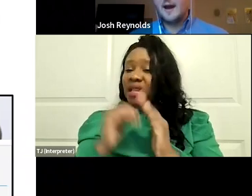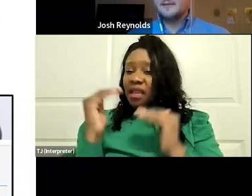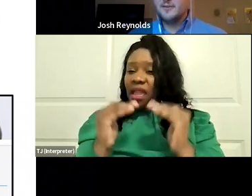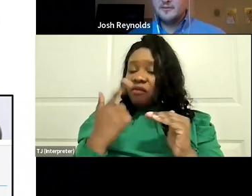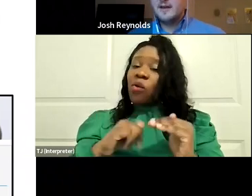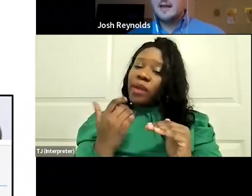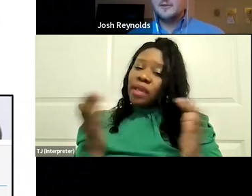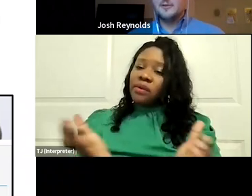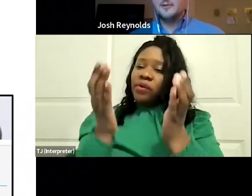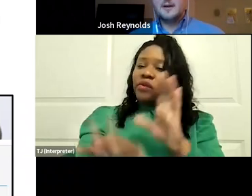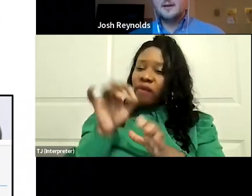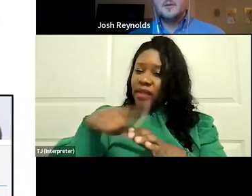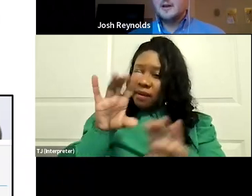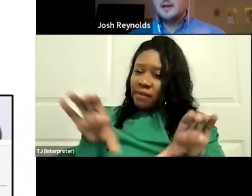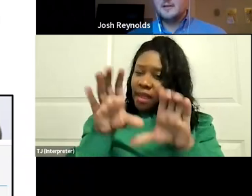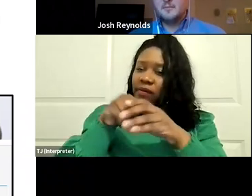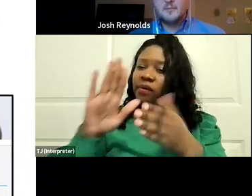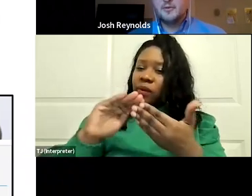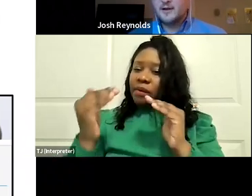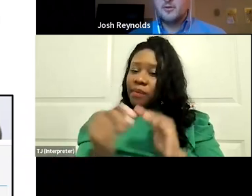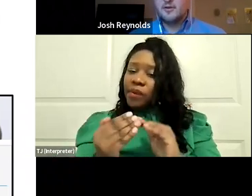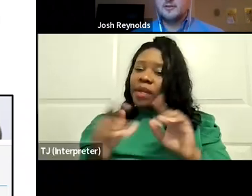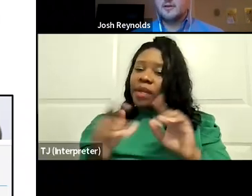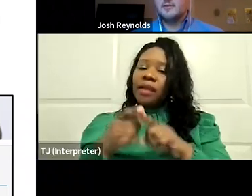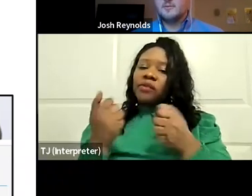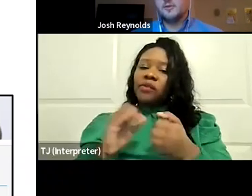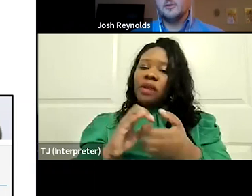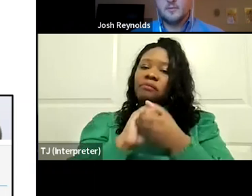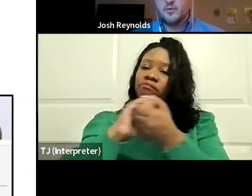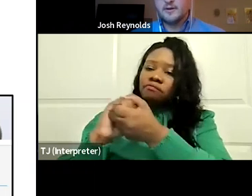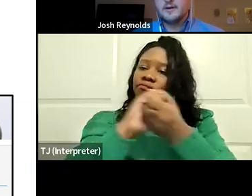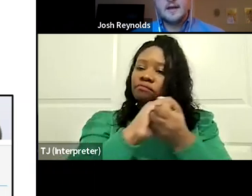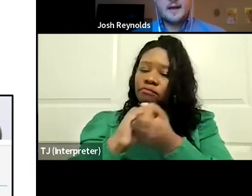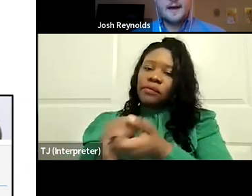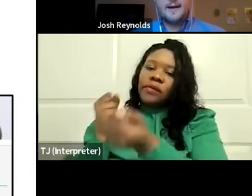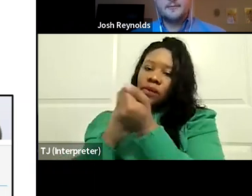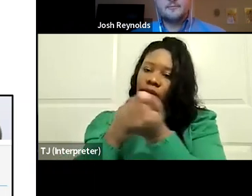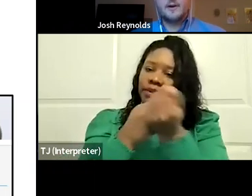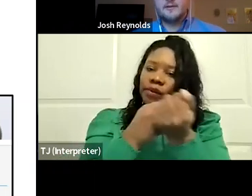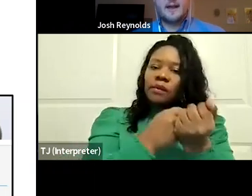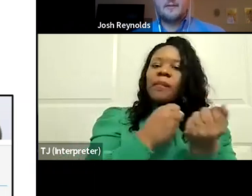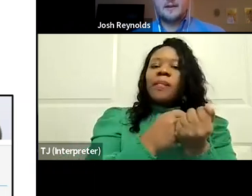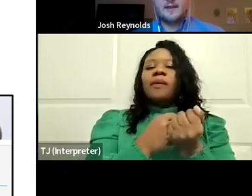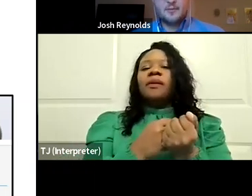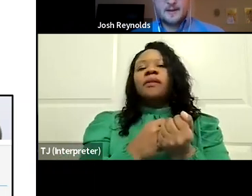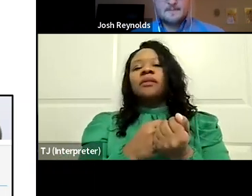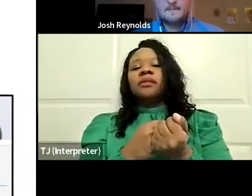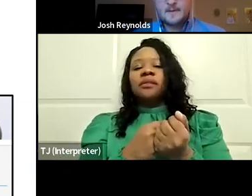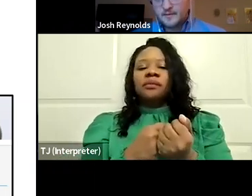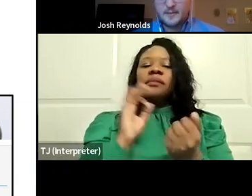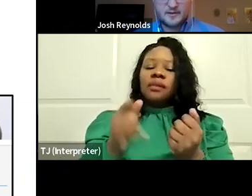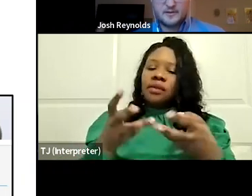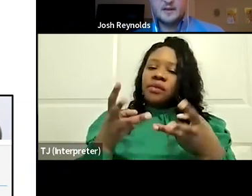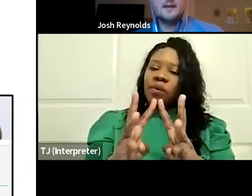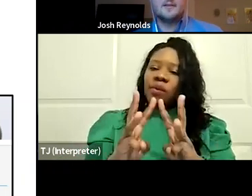who are active in your community and build that coalition and show some support and find ways to advocate that way.